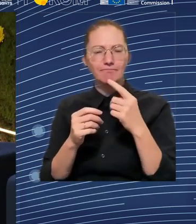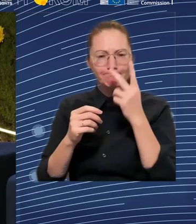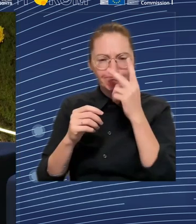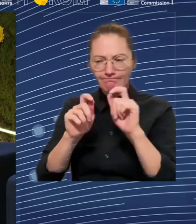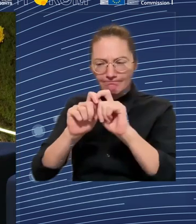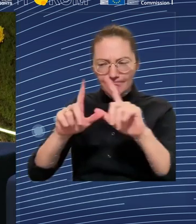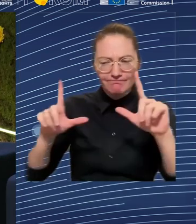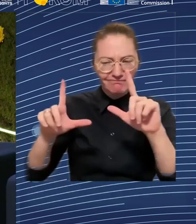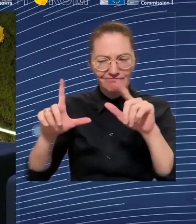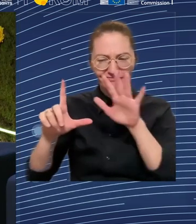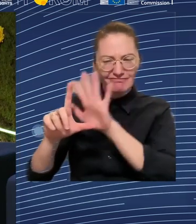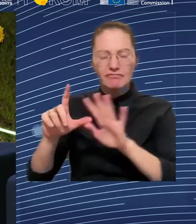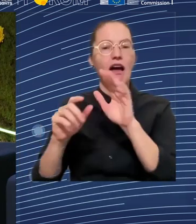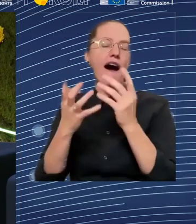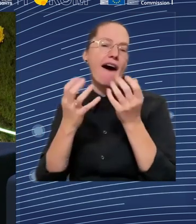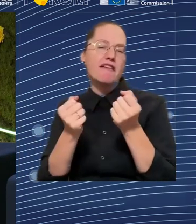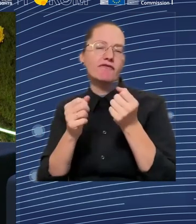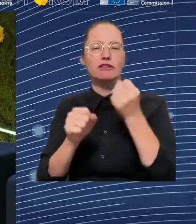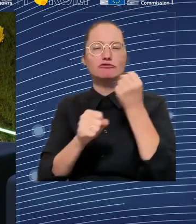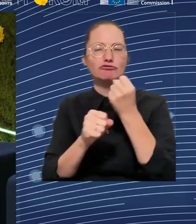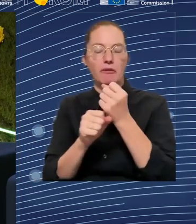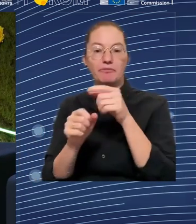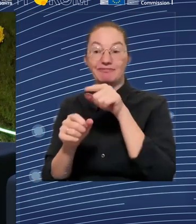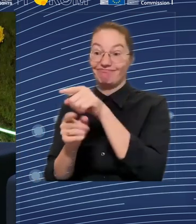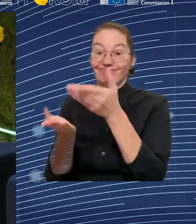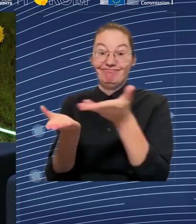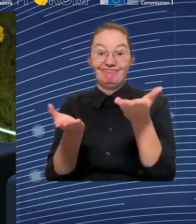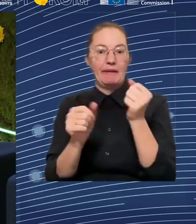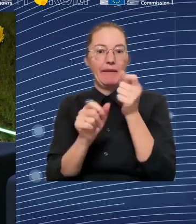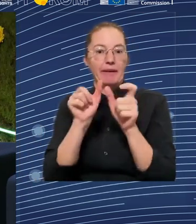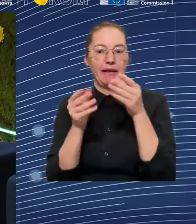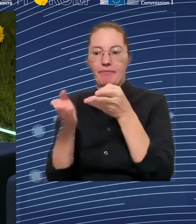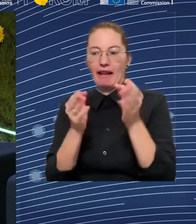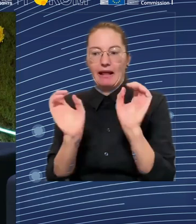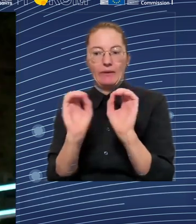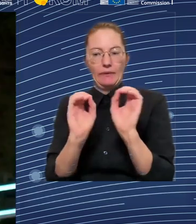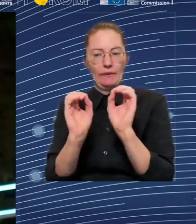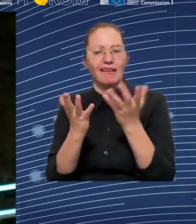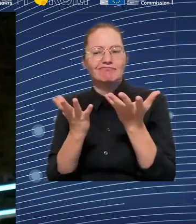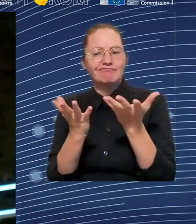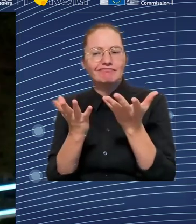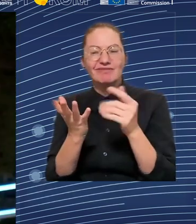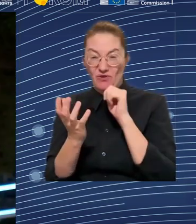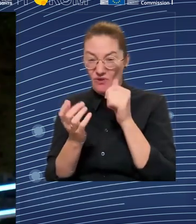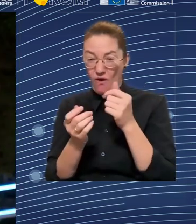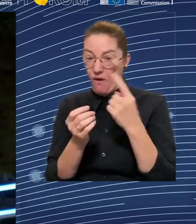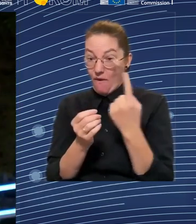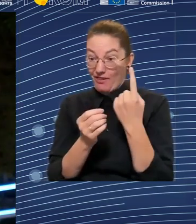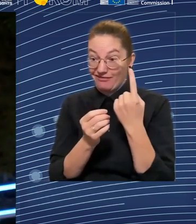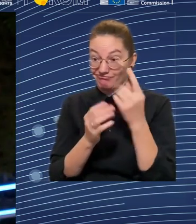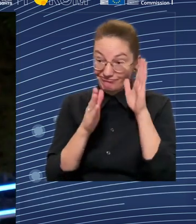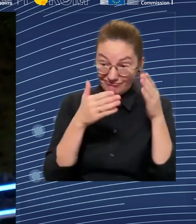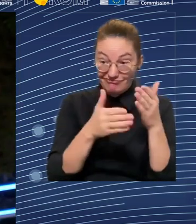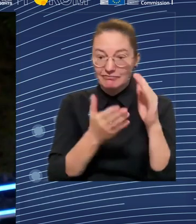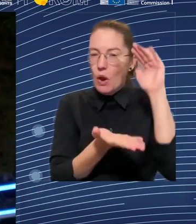impact those labor and skill shortages in the coming years? Thank you very much, Florence, for those